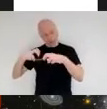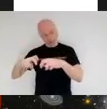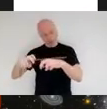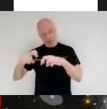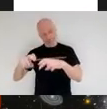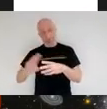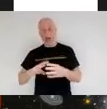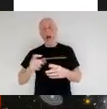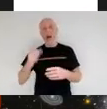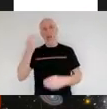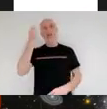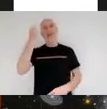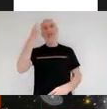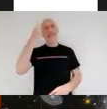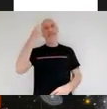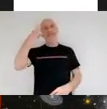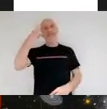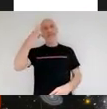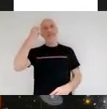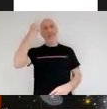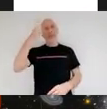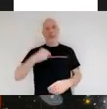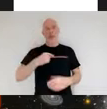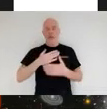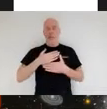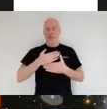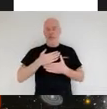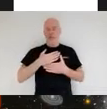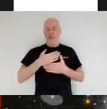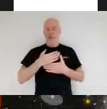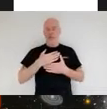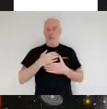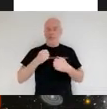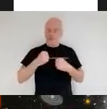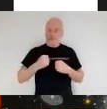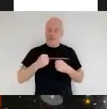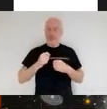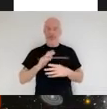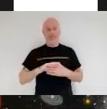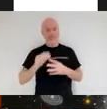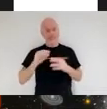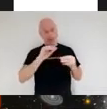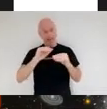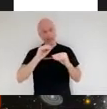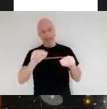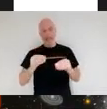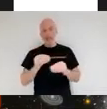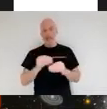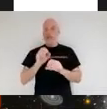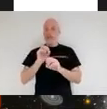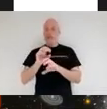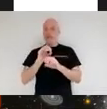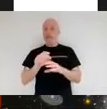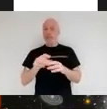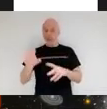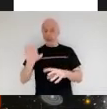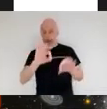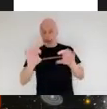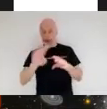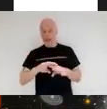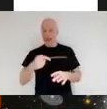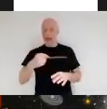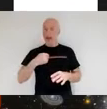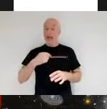i was doing that that actually one of my main passions was teaching and talking about the science i very much like to to know the kind of big